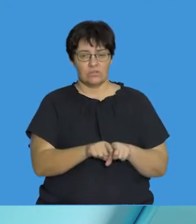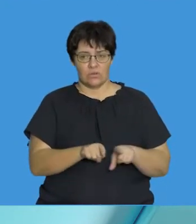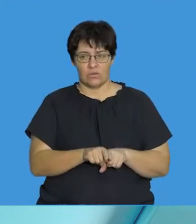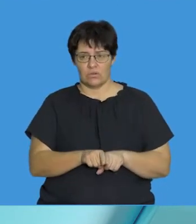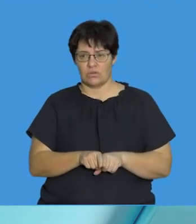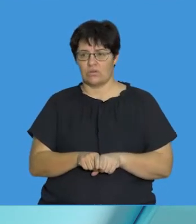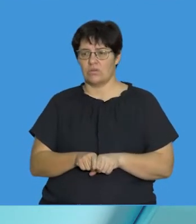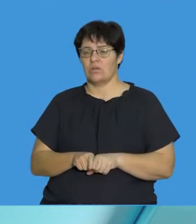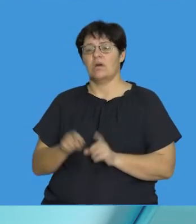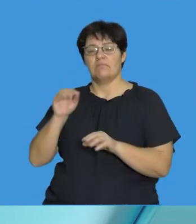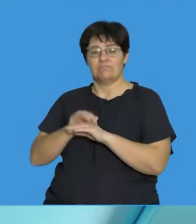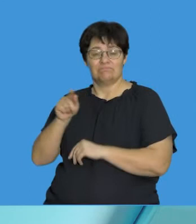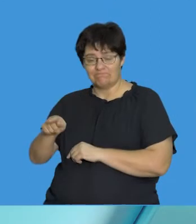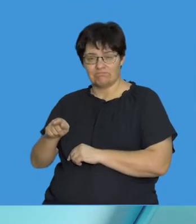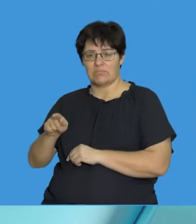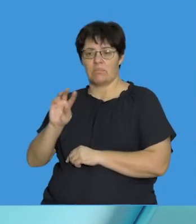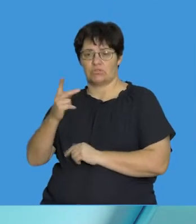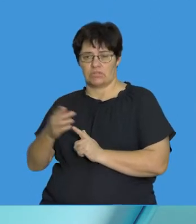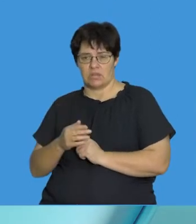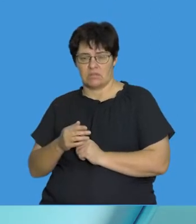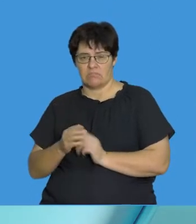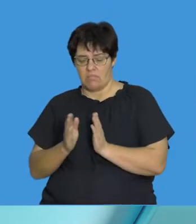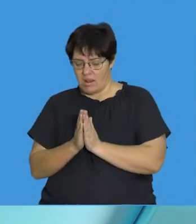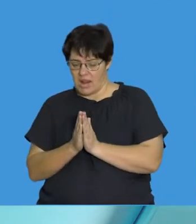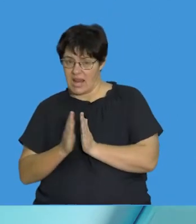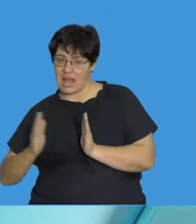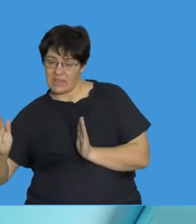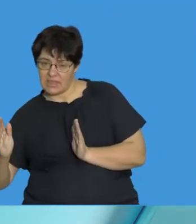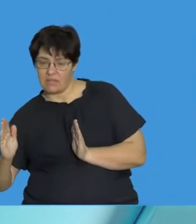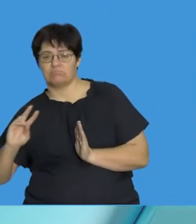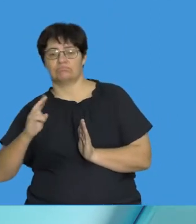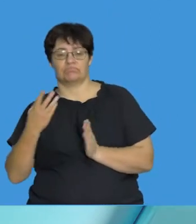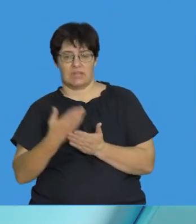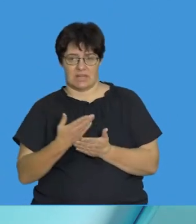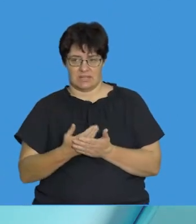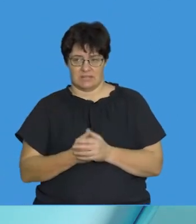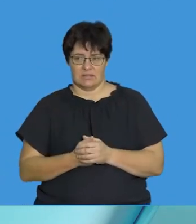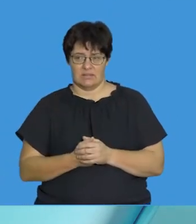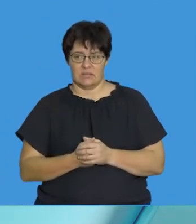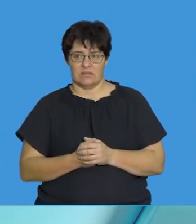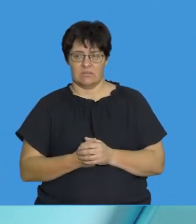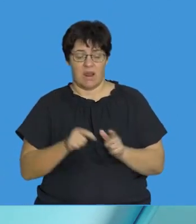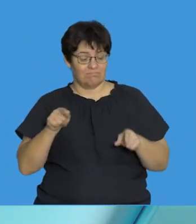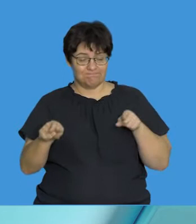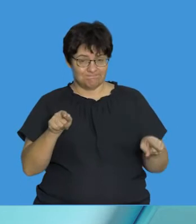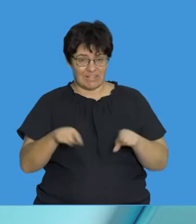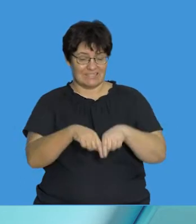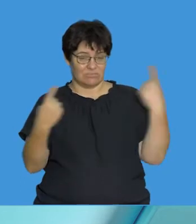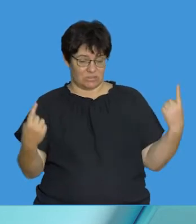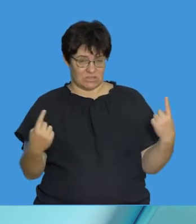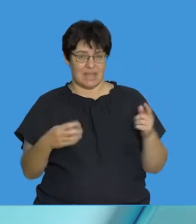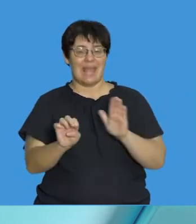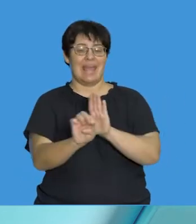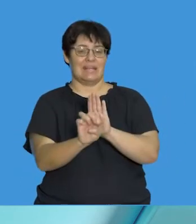know that there are frame-shift mutations, which then could change the length of the gene. So let's try and differentiate between the two